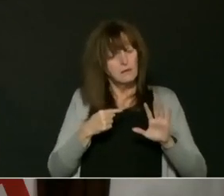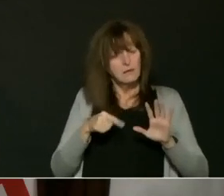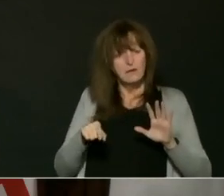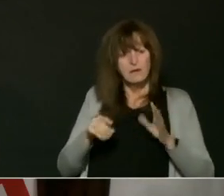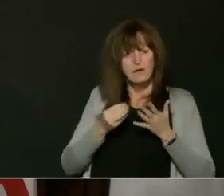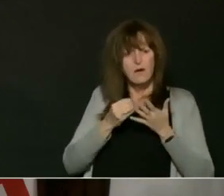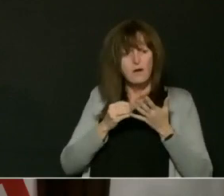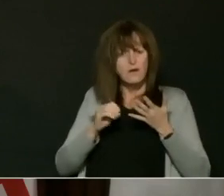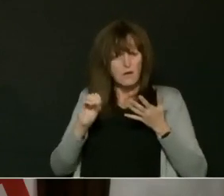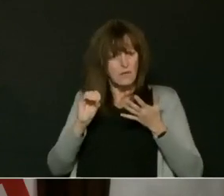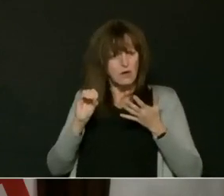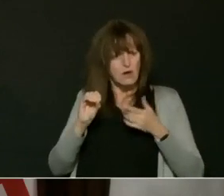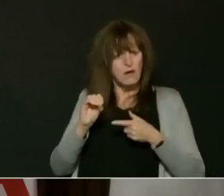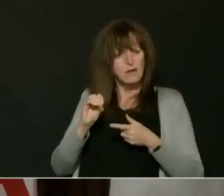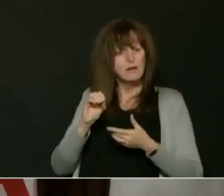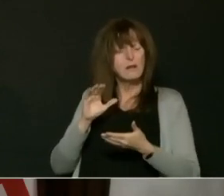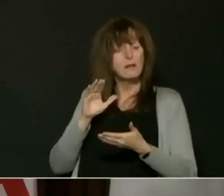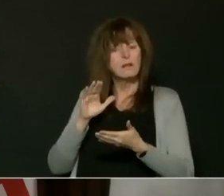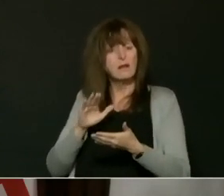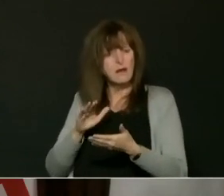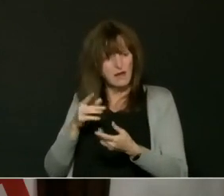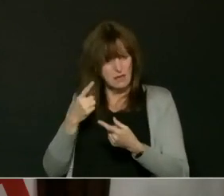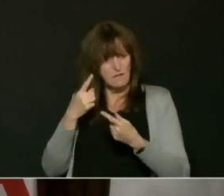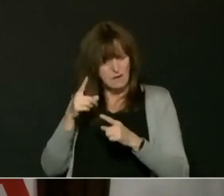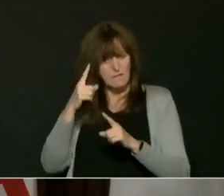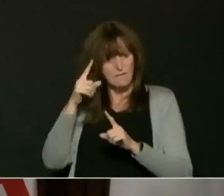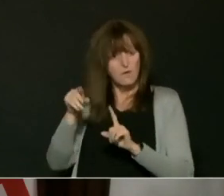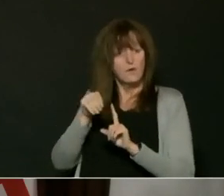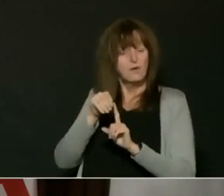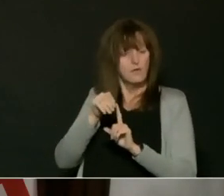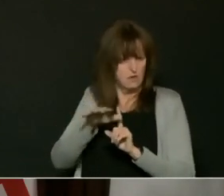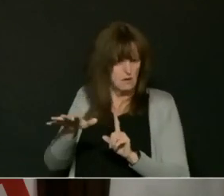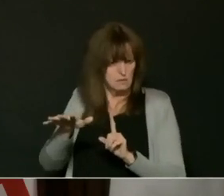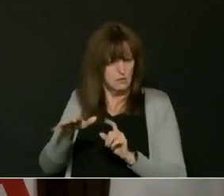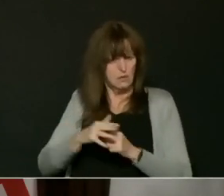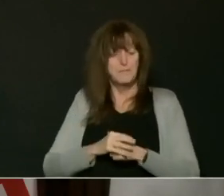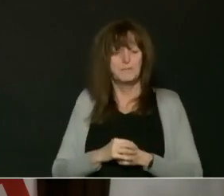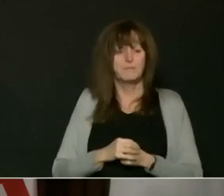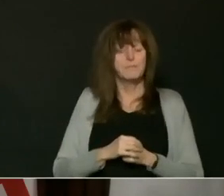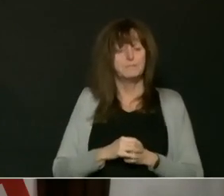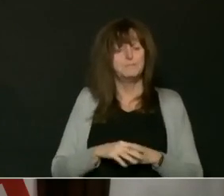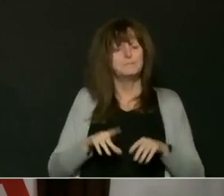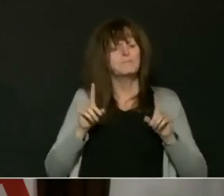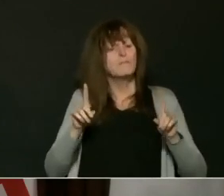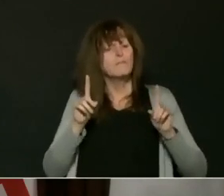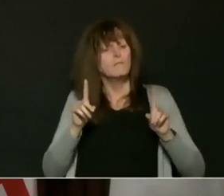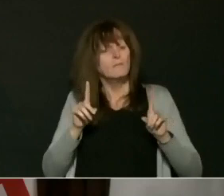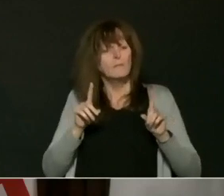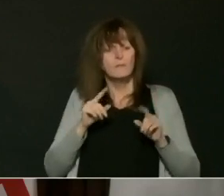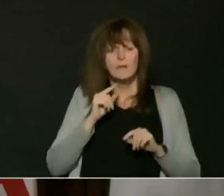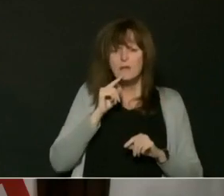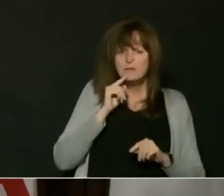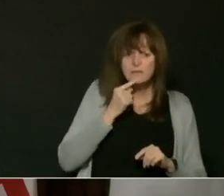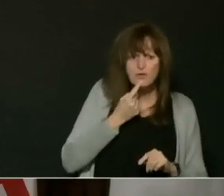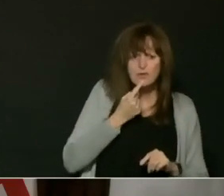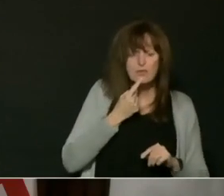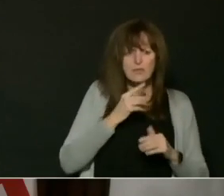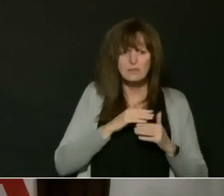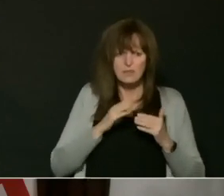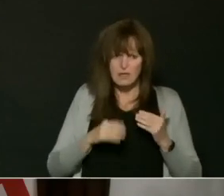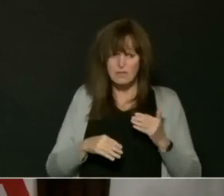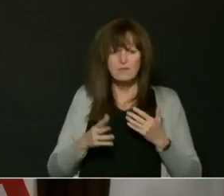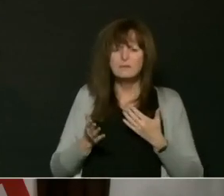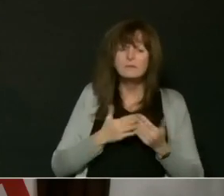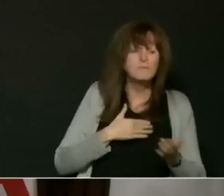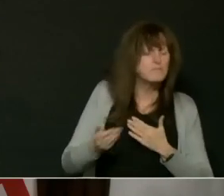is for this vaccine that the protection is excellent against severe outcomes. And I think that is what really needs to get